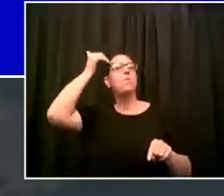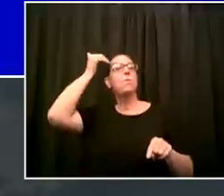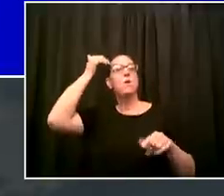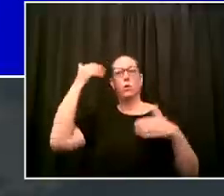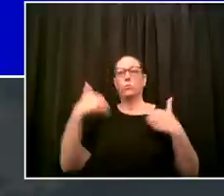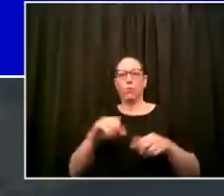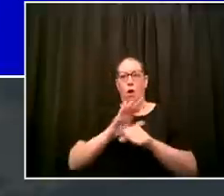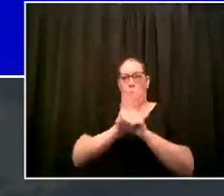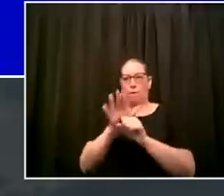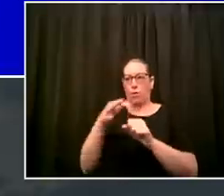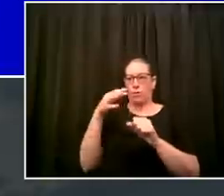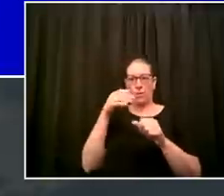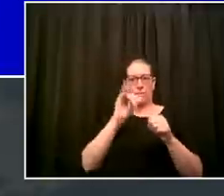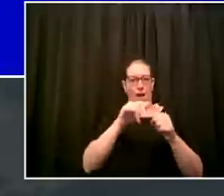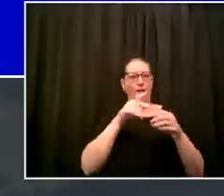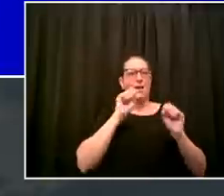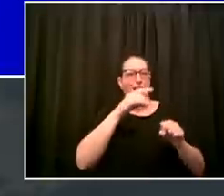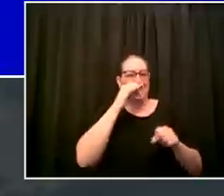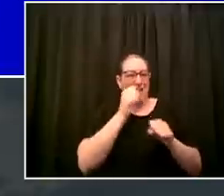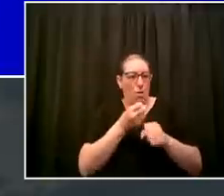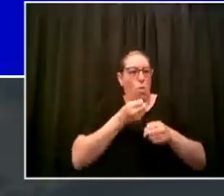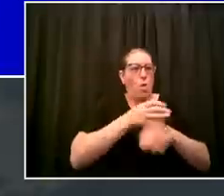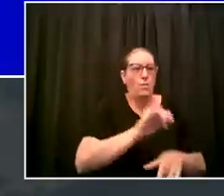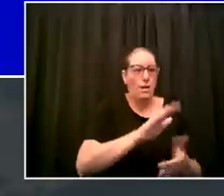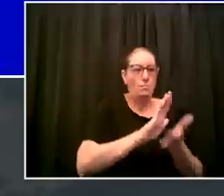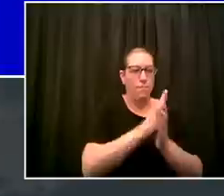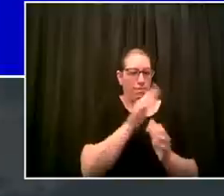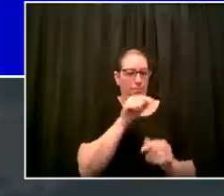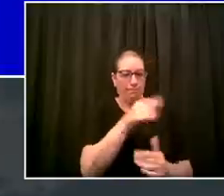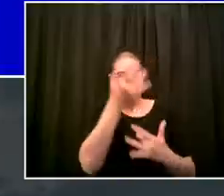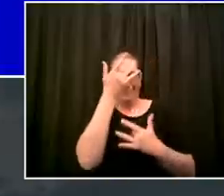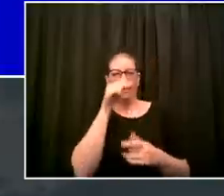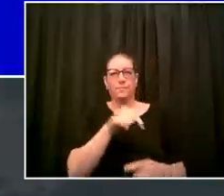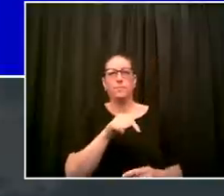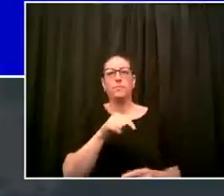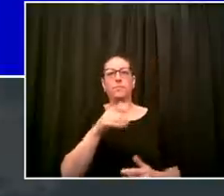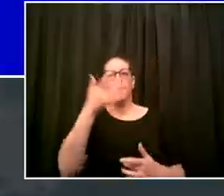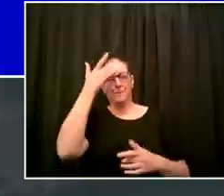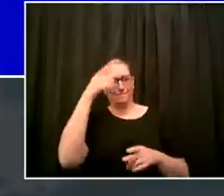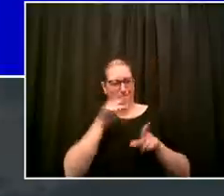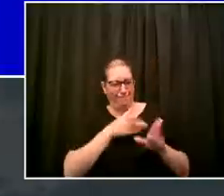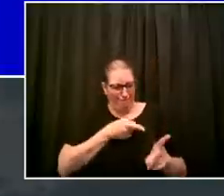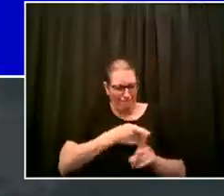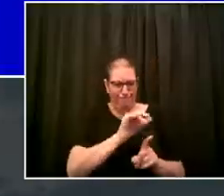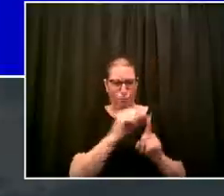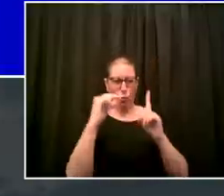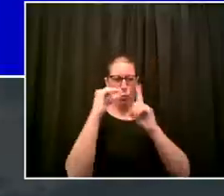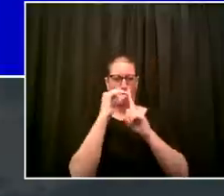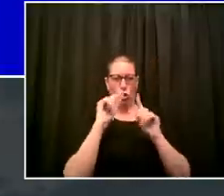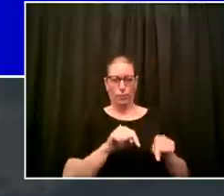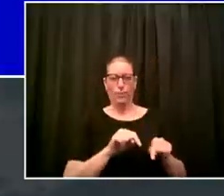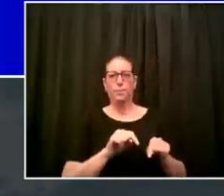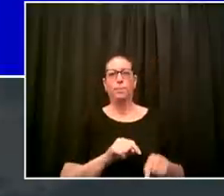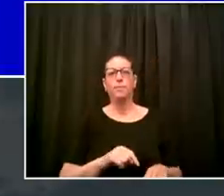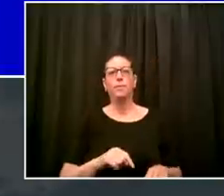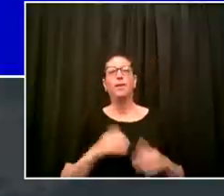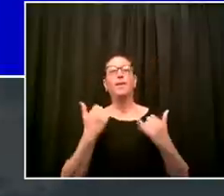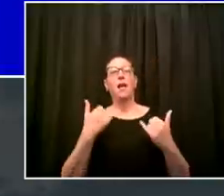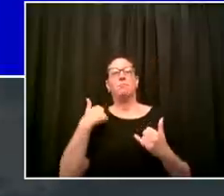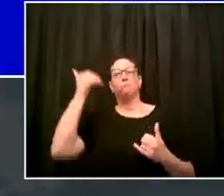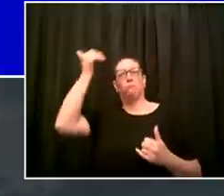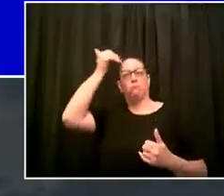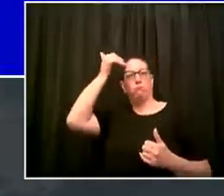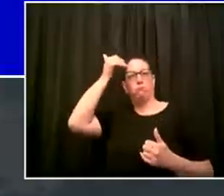this disease and that's the best way to avoid this challenge because it keeps covid out of the equation